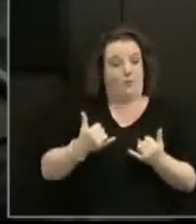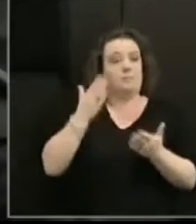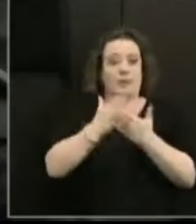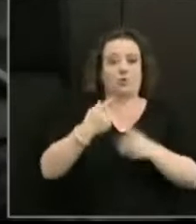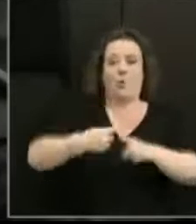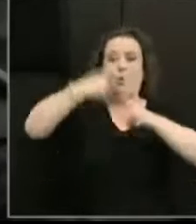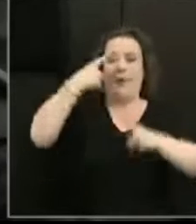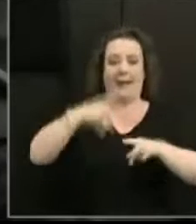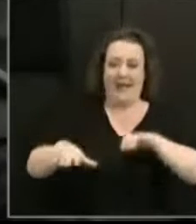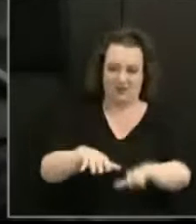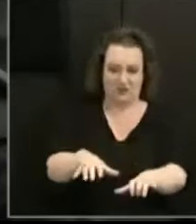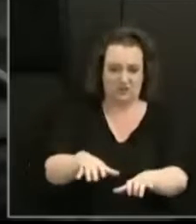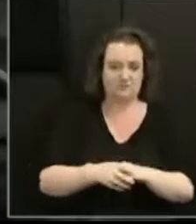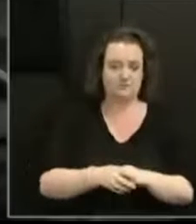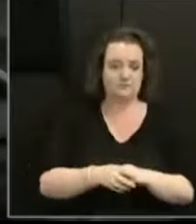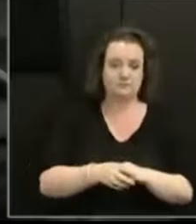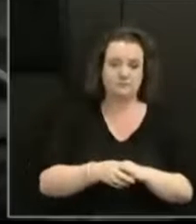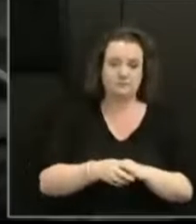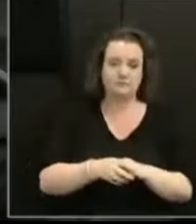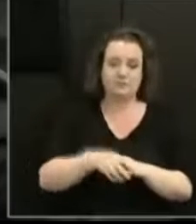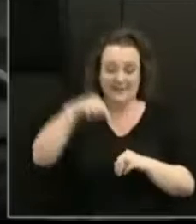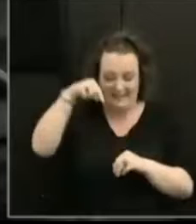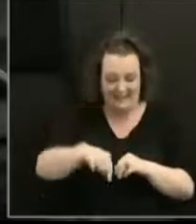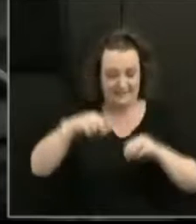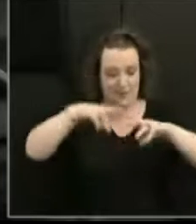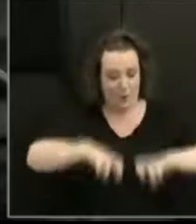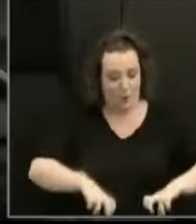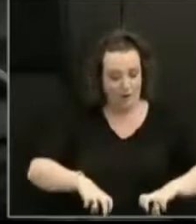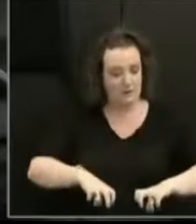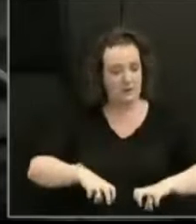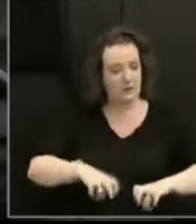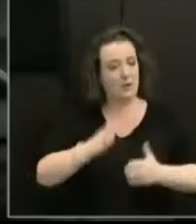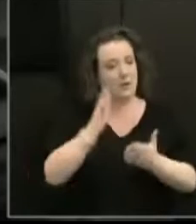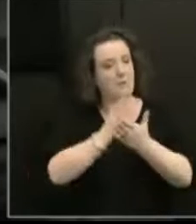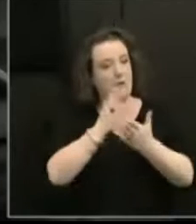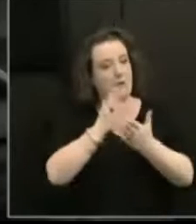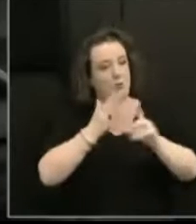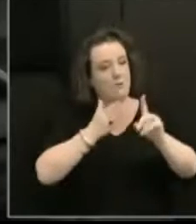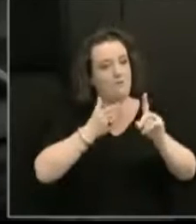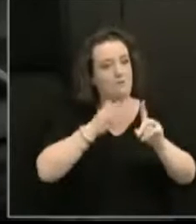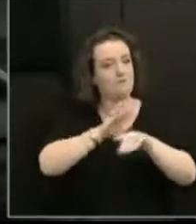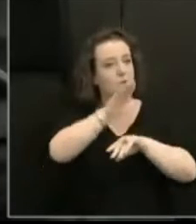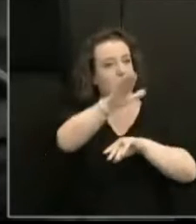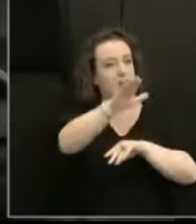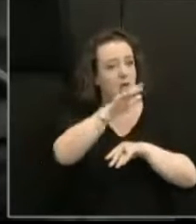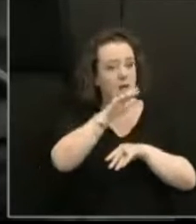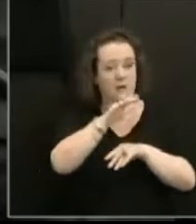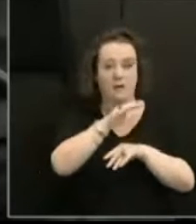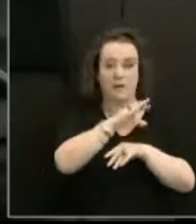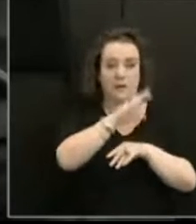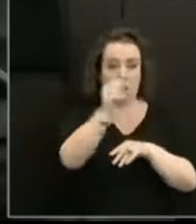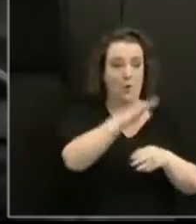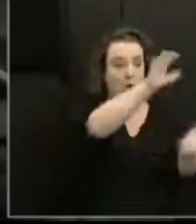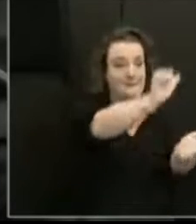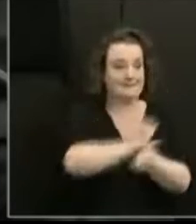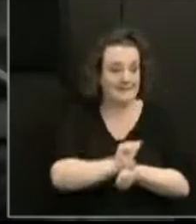Finally, most of all, I want this inquiry to build towards a future where no one is detained solely because